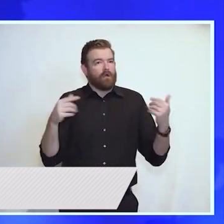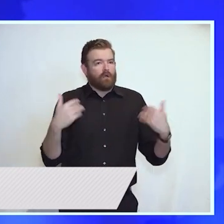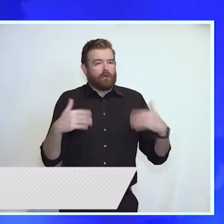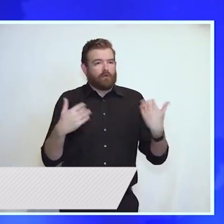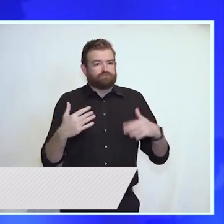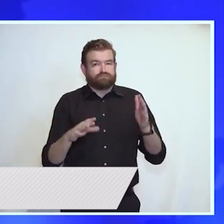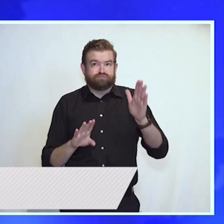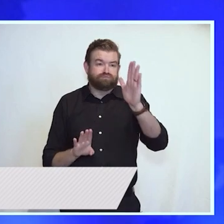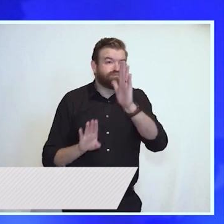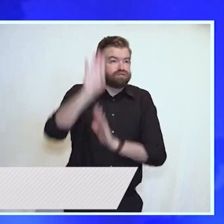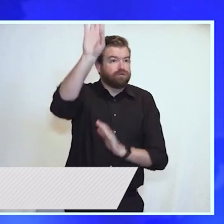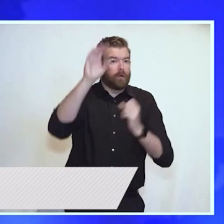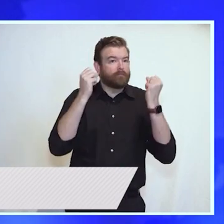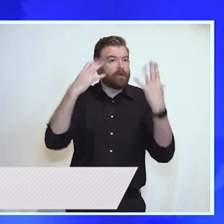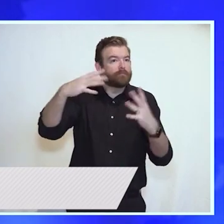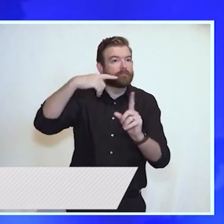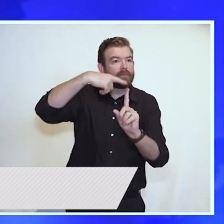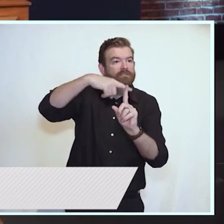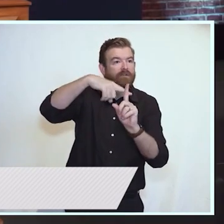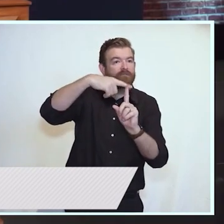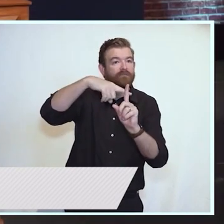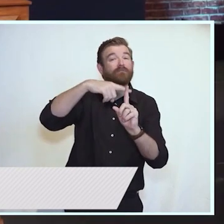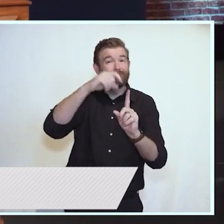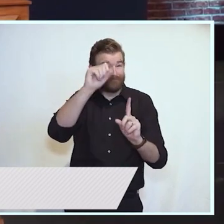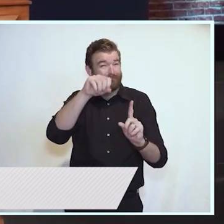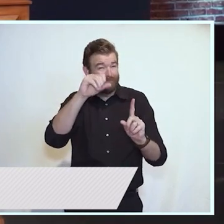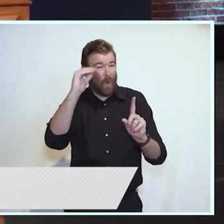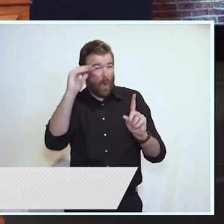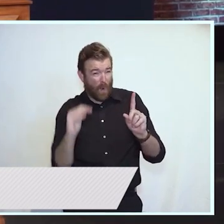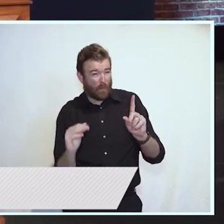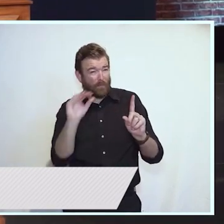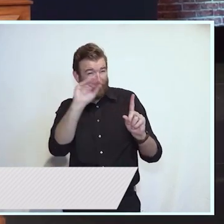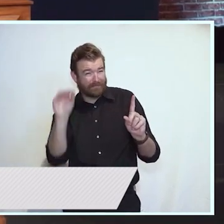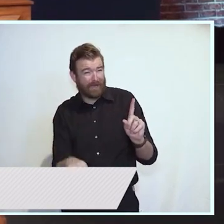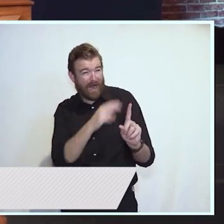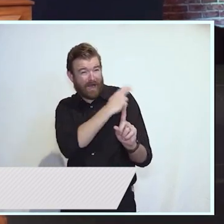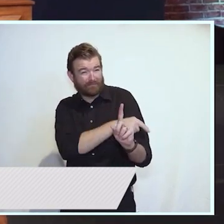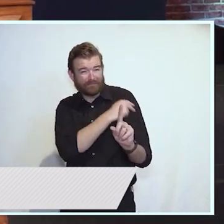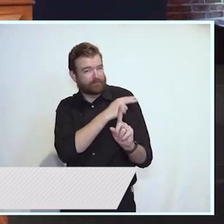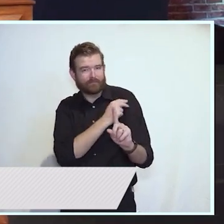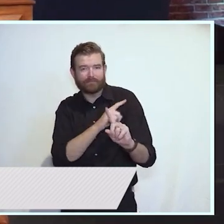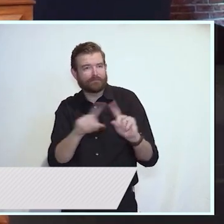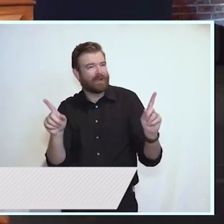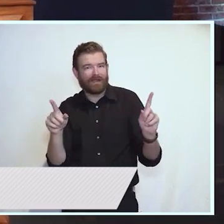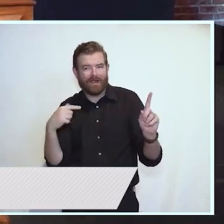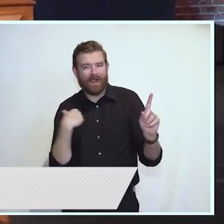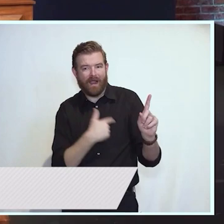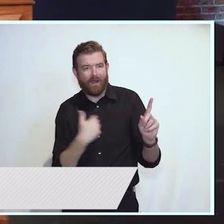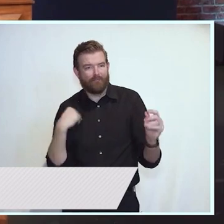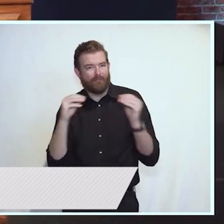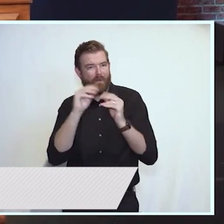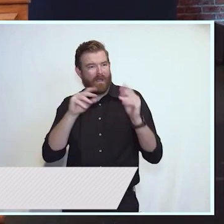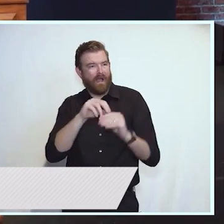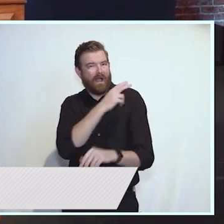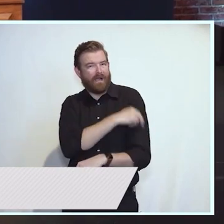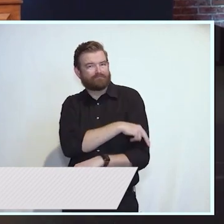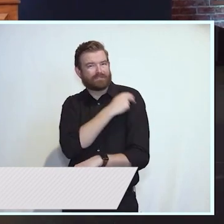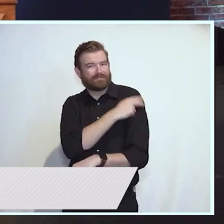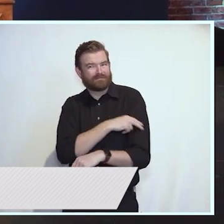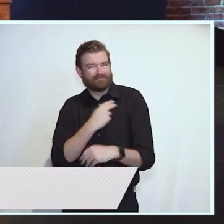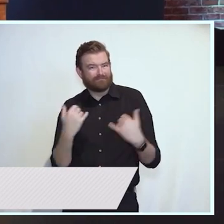hospitalization that comes with them, mean that we have more people in our hospitals today than at any point since the spring of